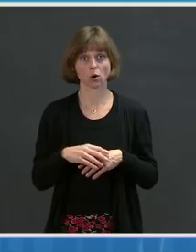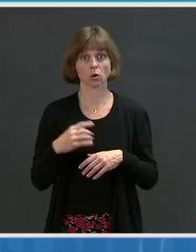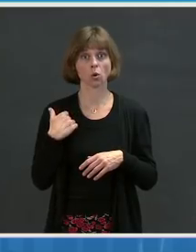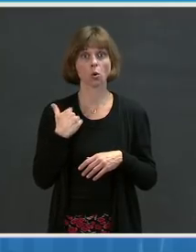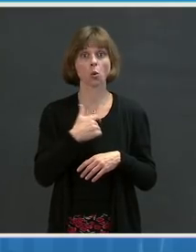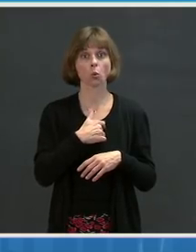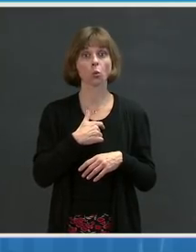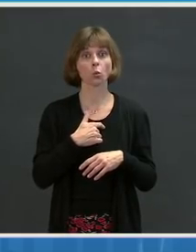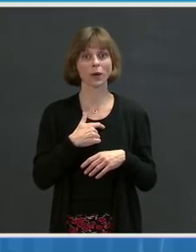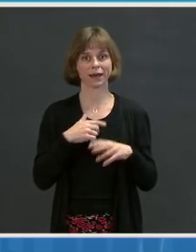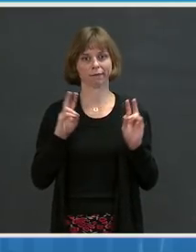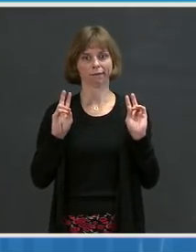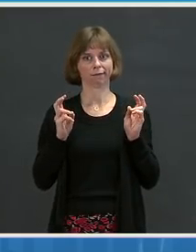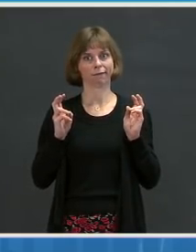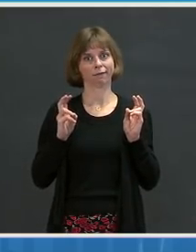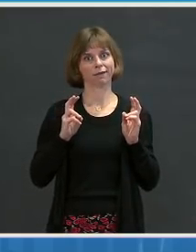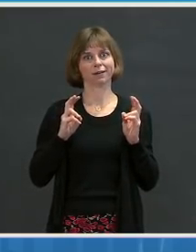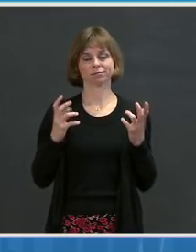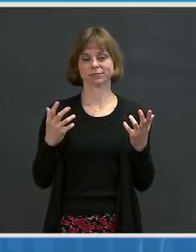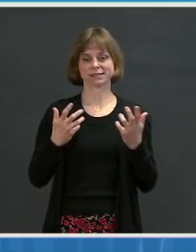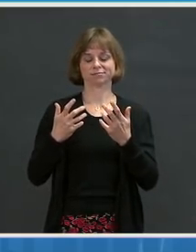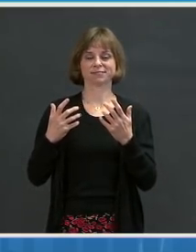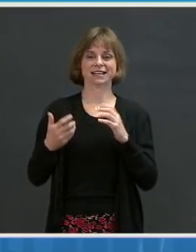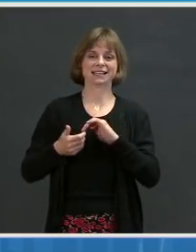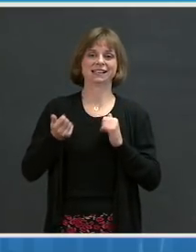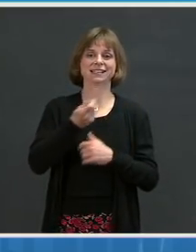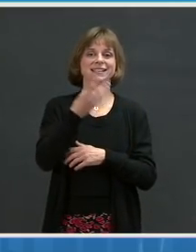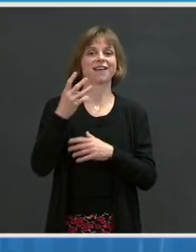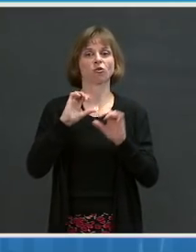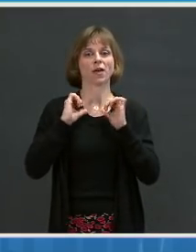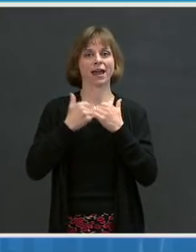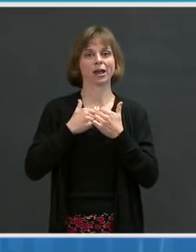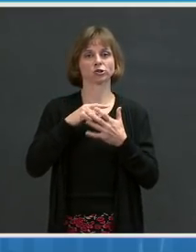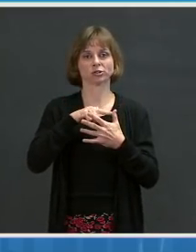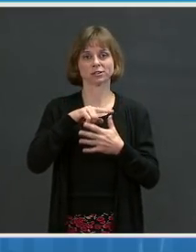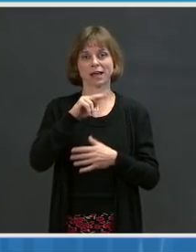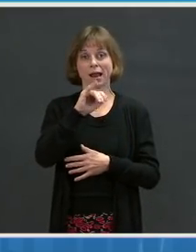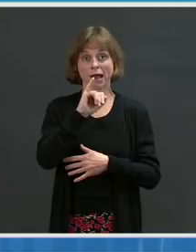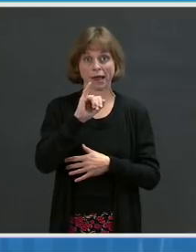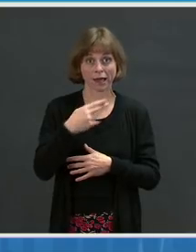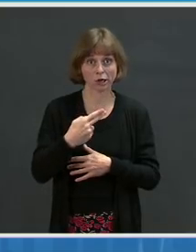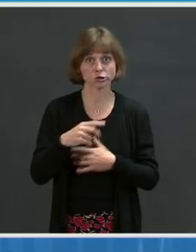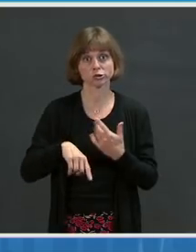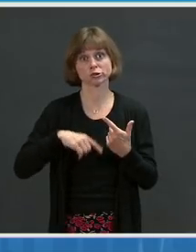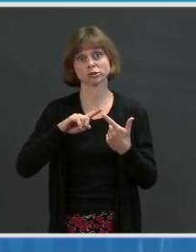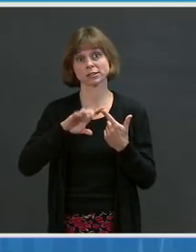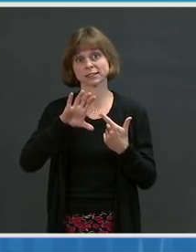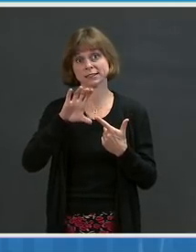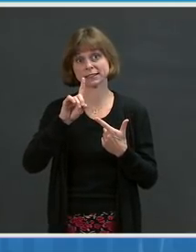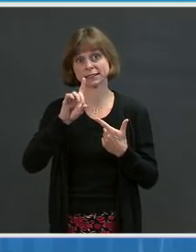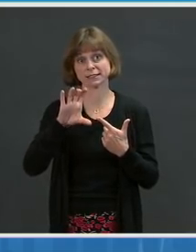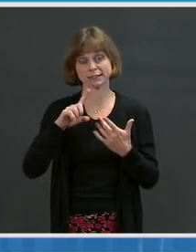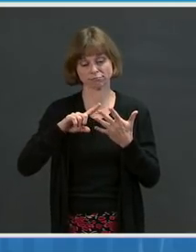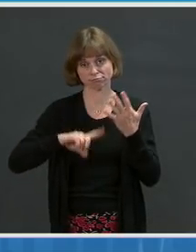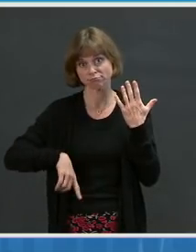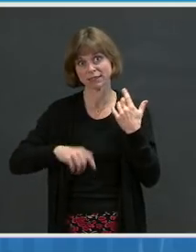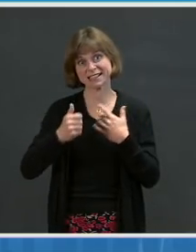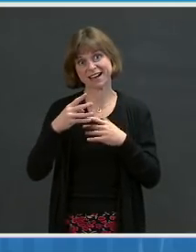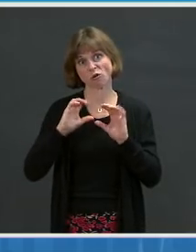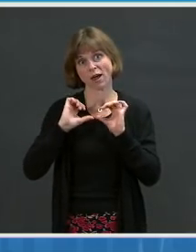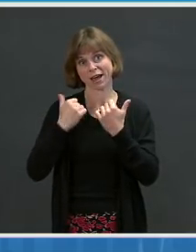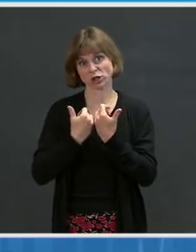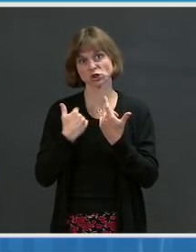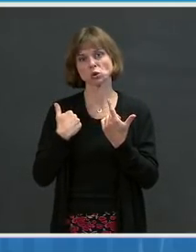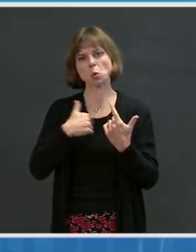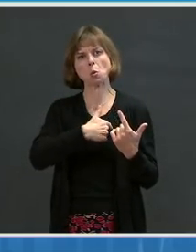being an interagency group, the NIH, the CDC, and others, put together a workshop in Rockville, just